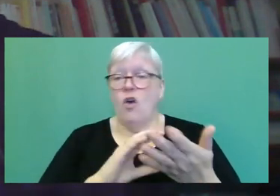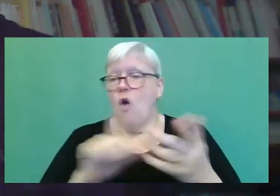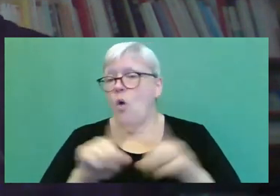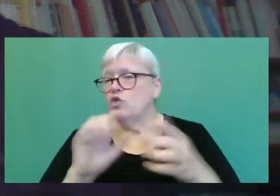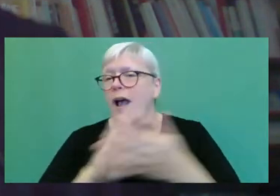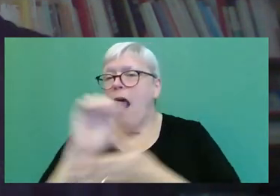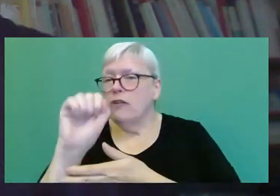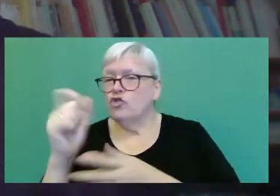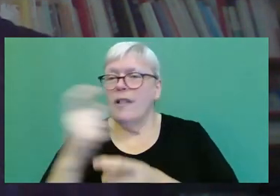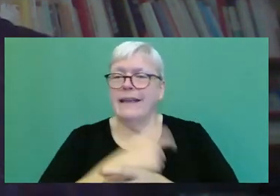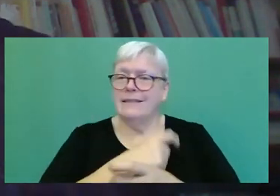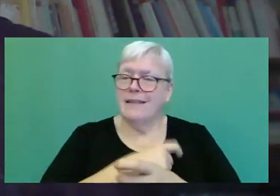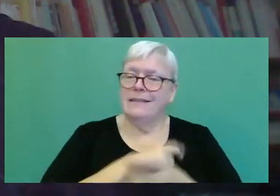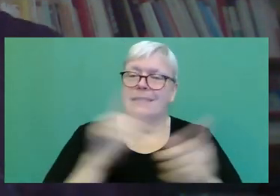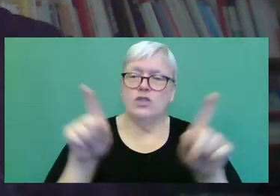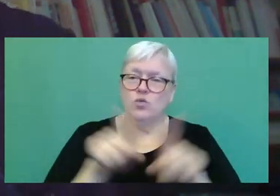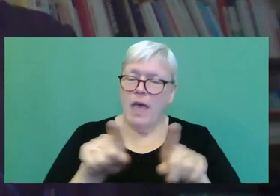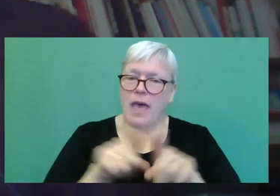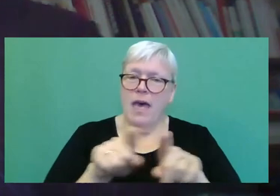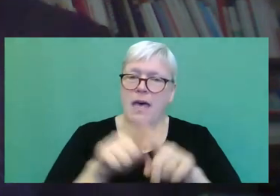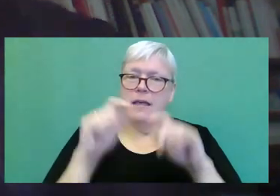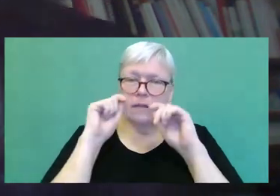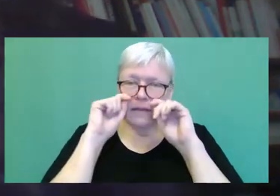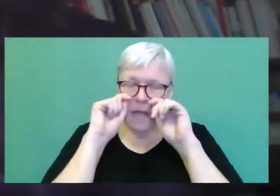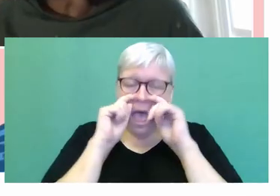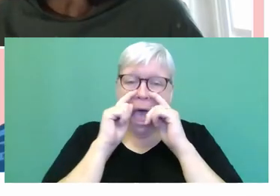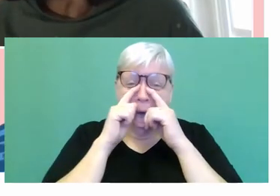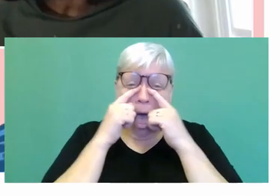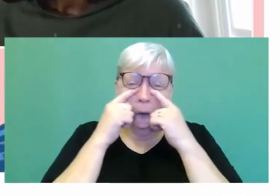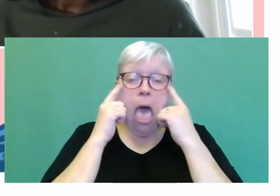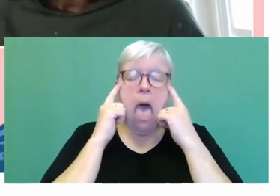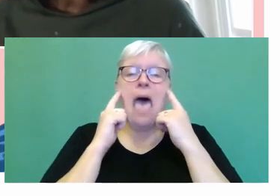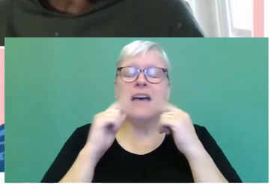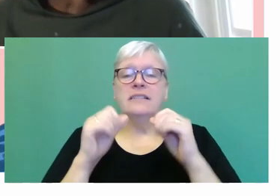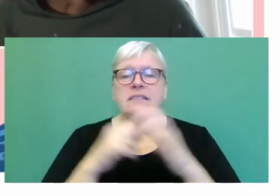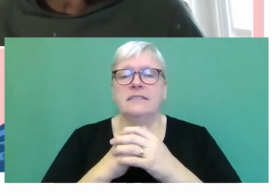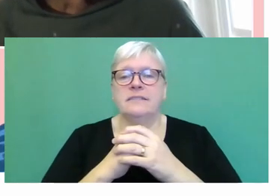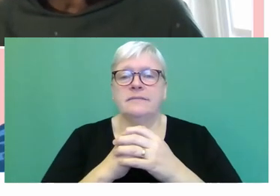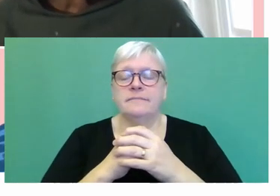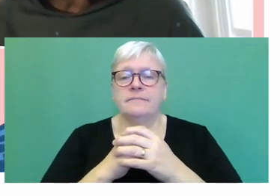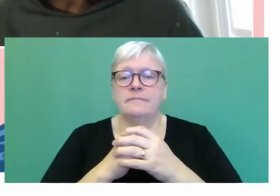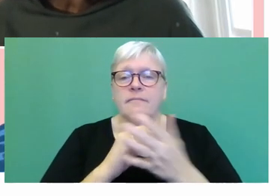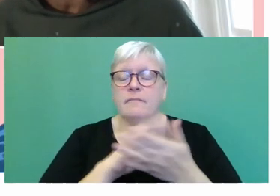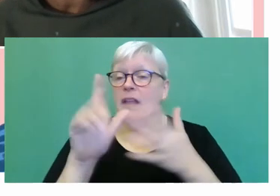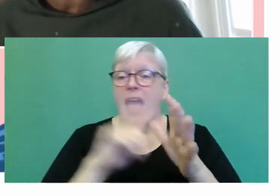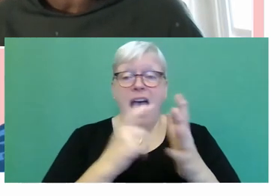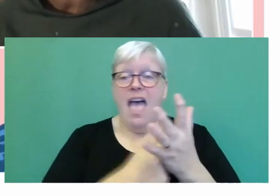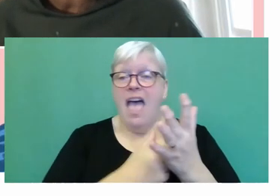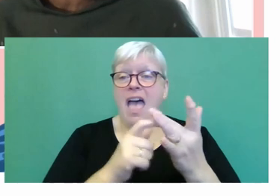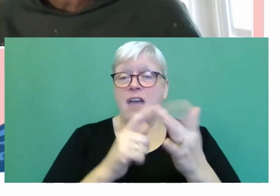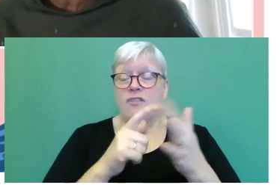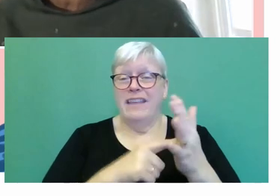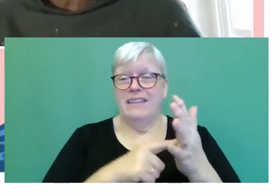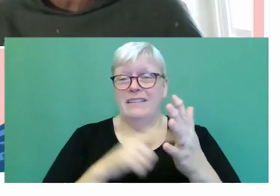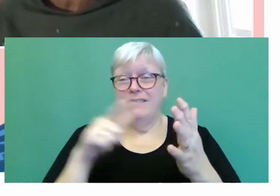well, you know, and she's worried that Harriet would just be a lot for any family,